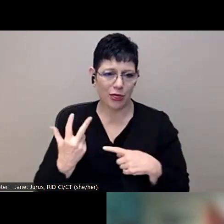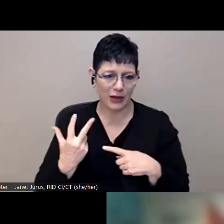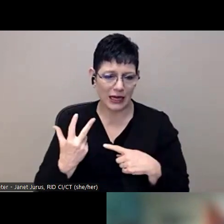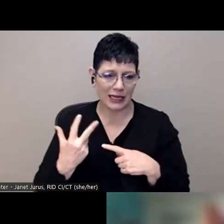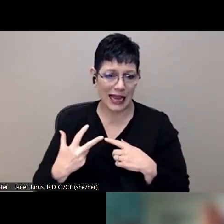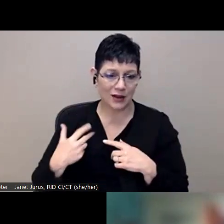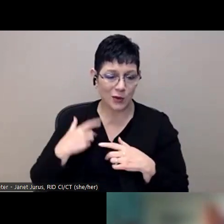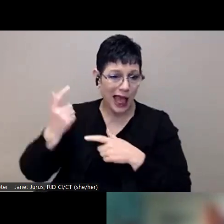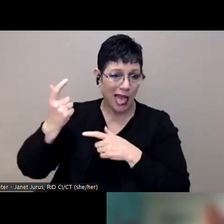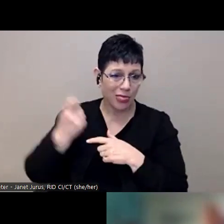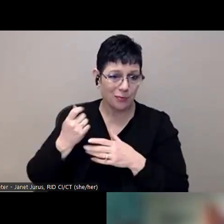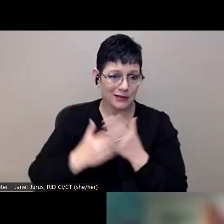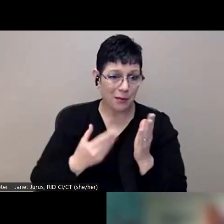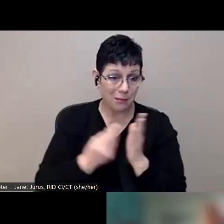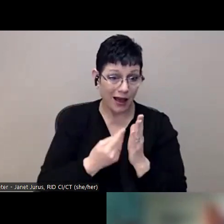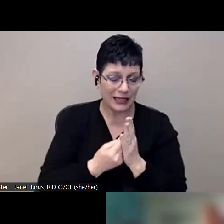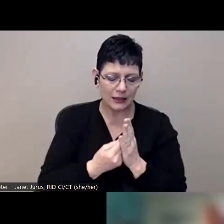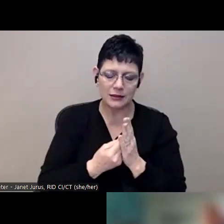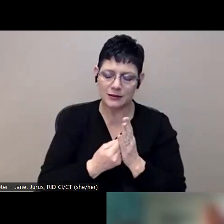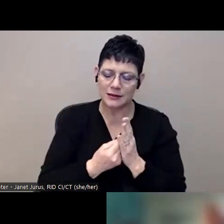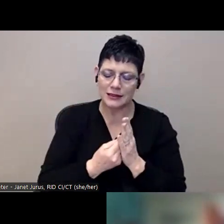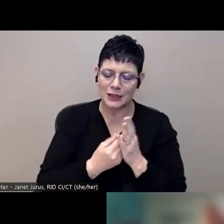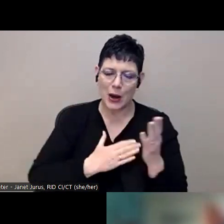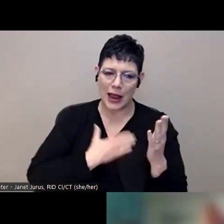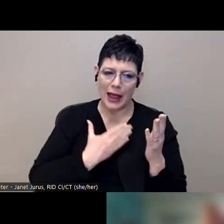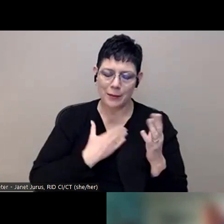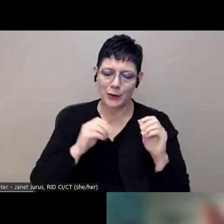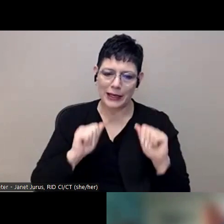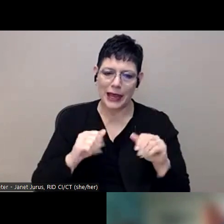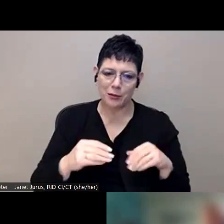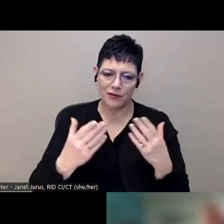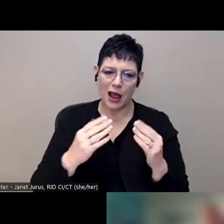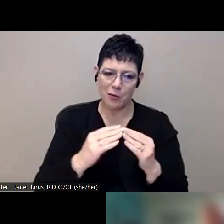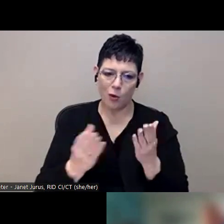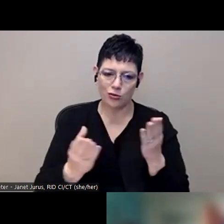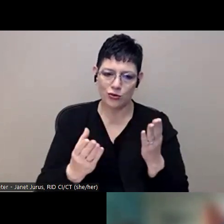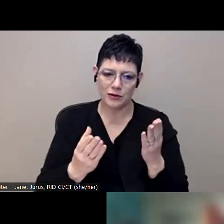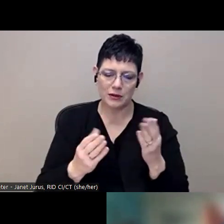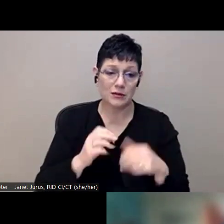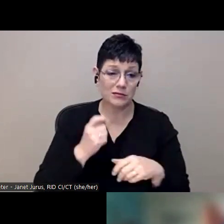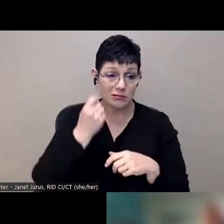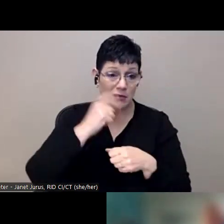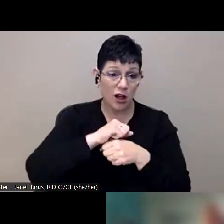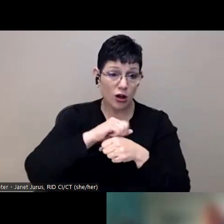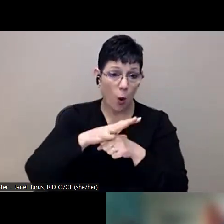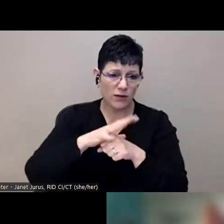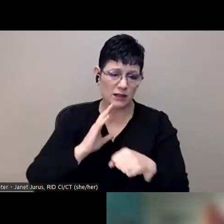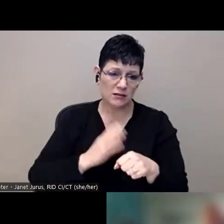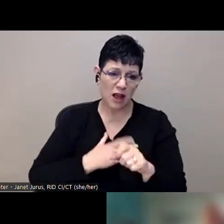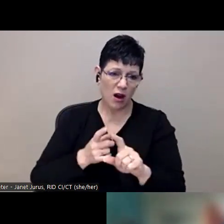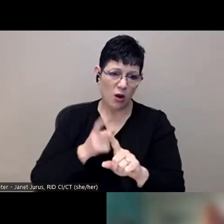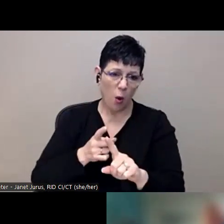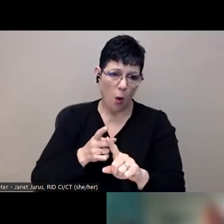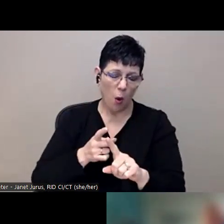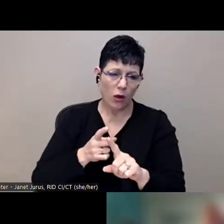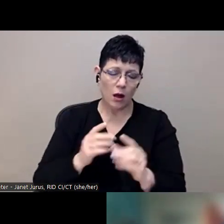And so, um, we're excited to get to offer. Um, we've made coming out of COVID. We've made it a huge push. We need more